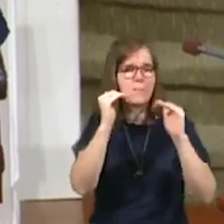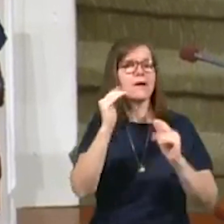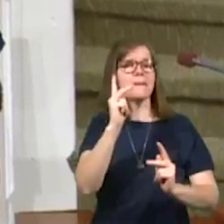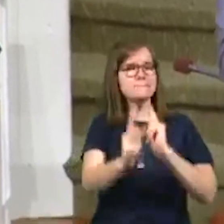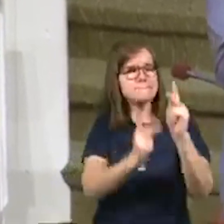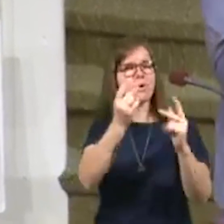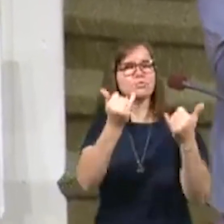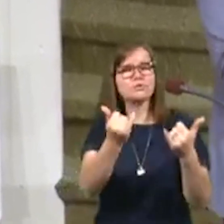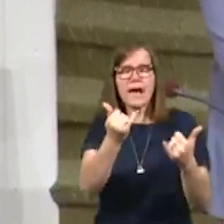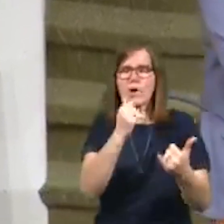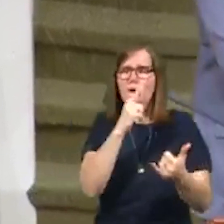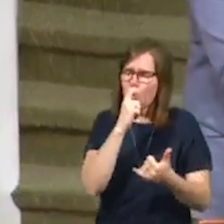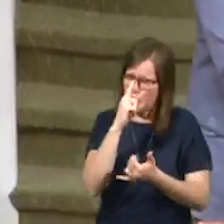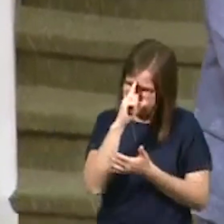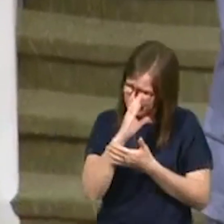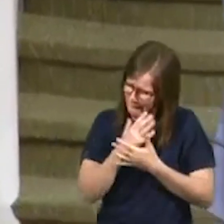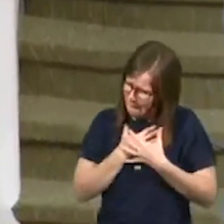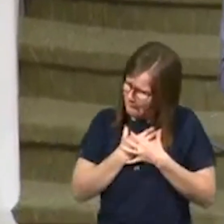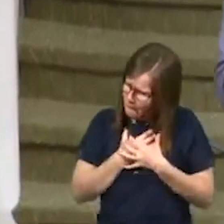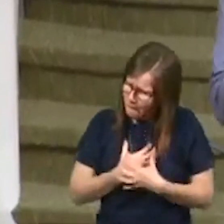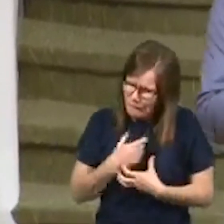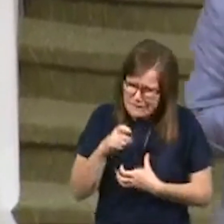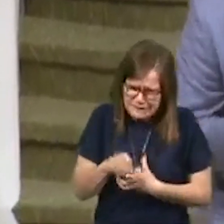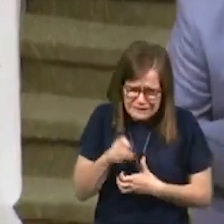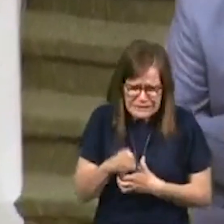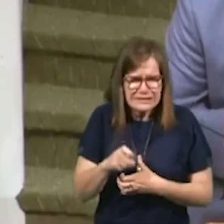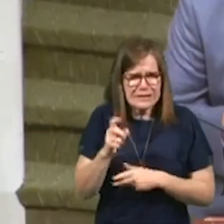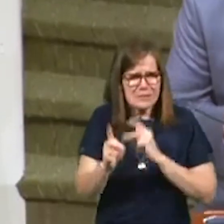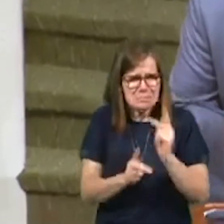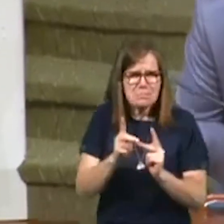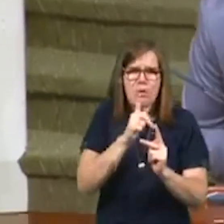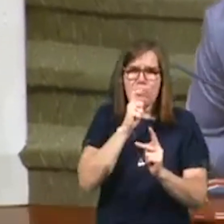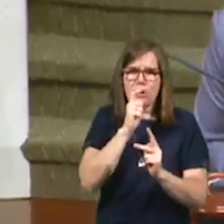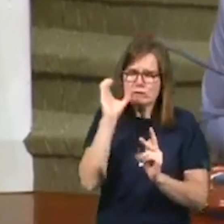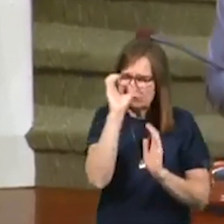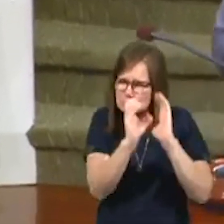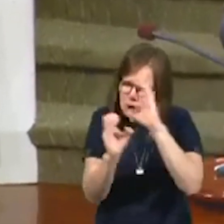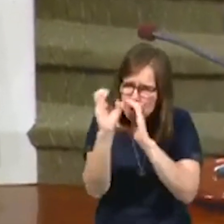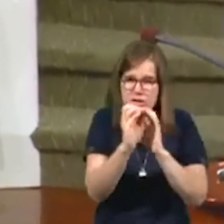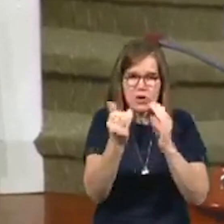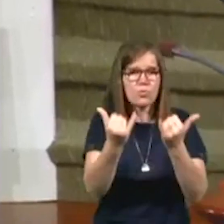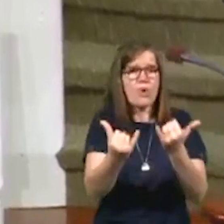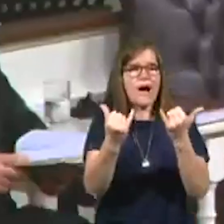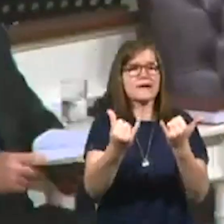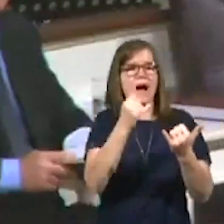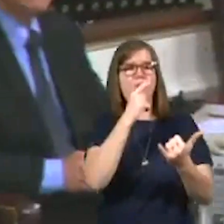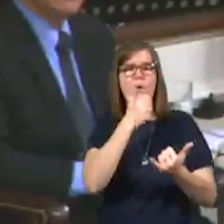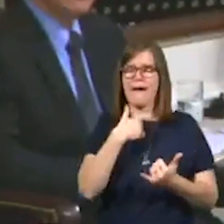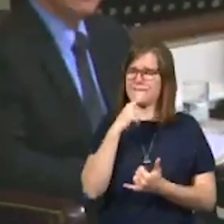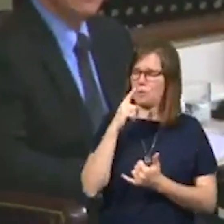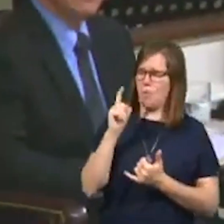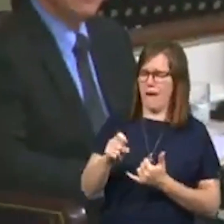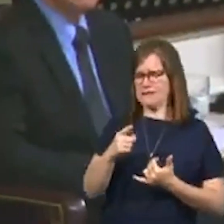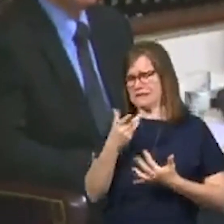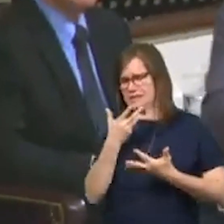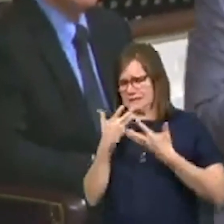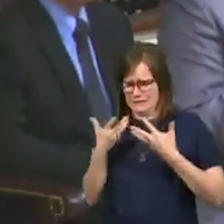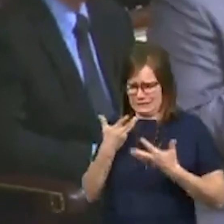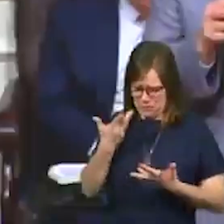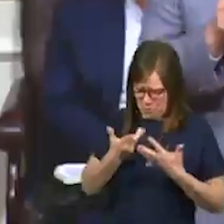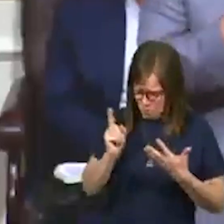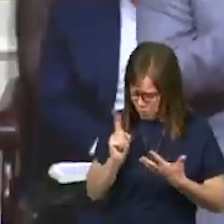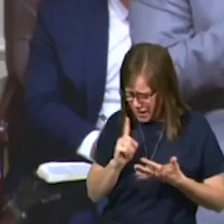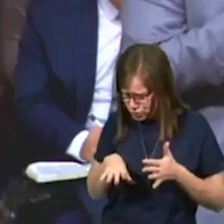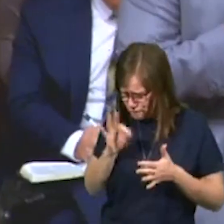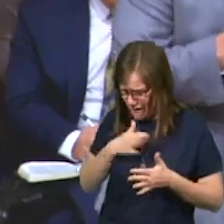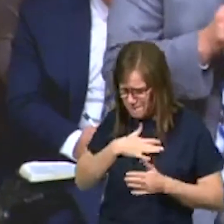who are desperate. There are people today who are searching. There are people right now who have questions and they're not sure where to find